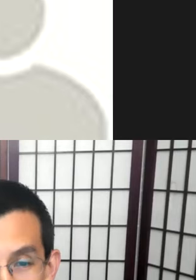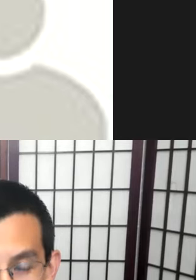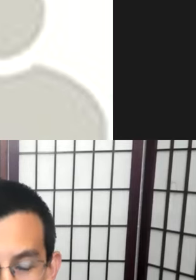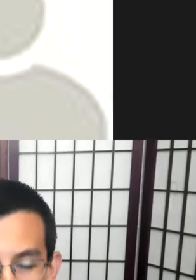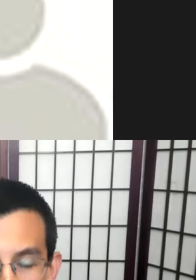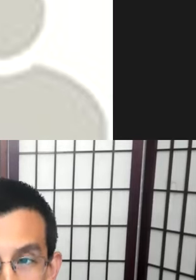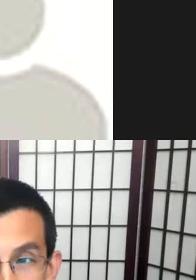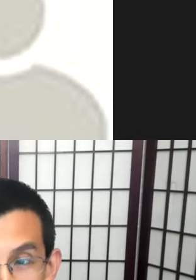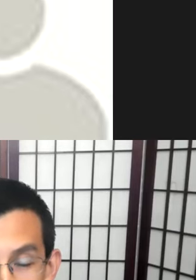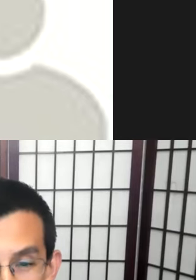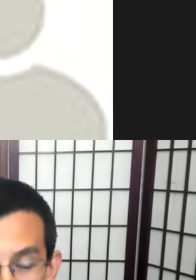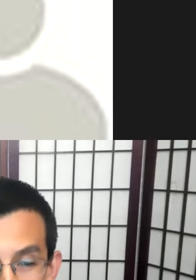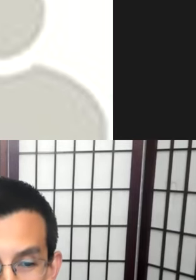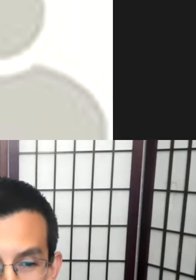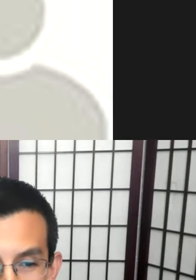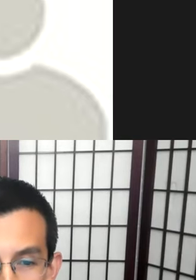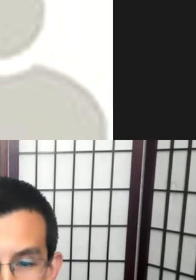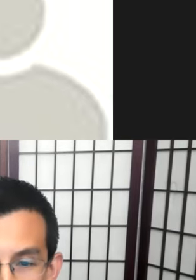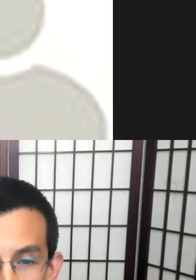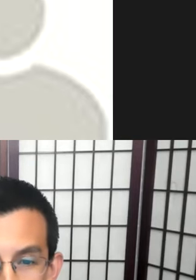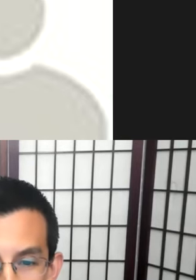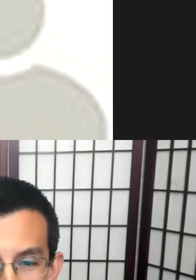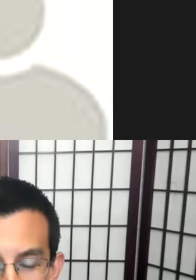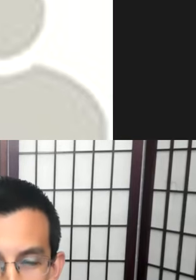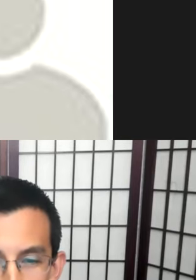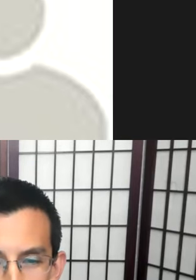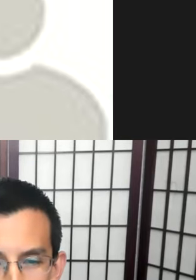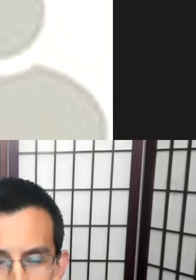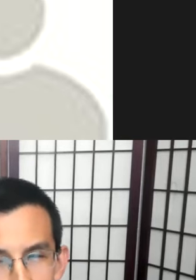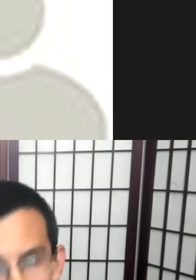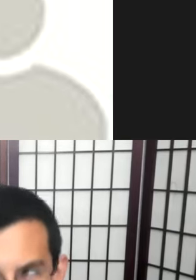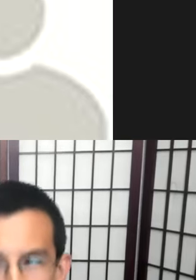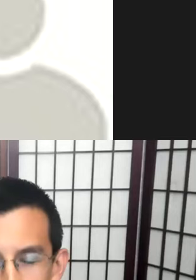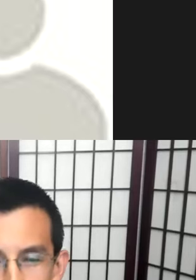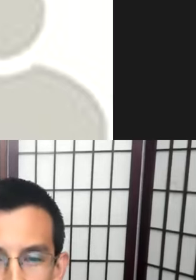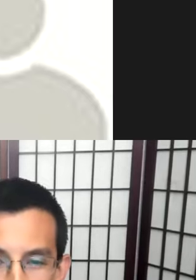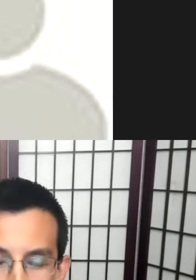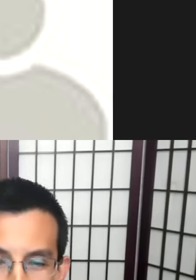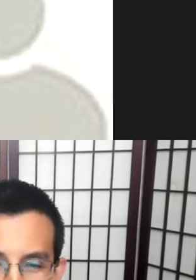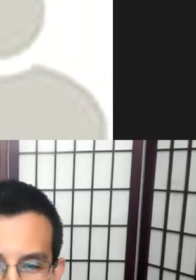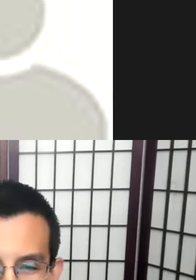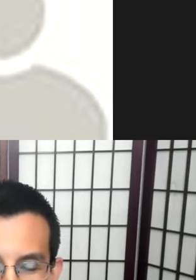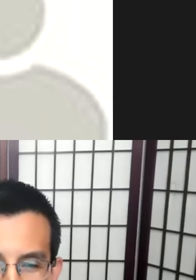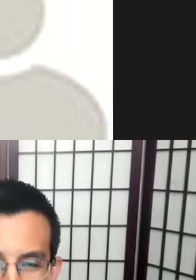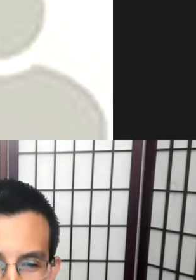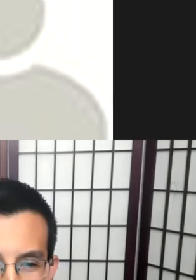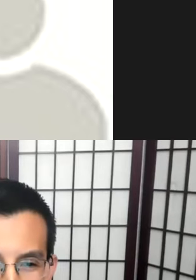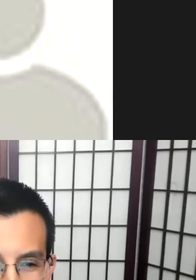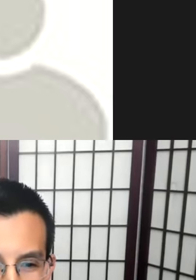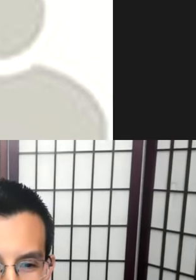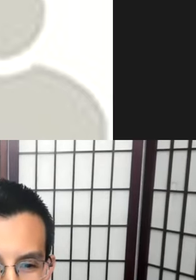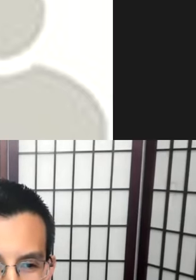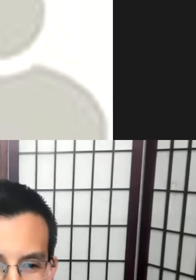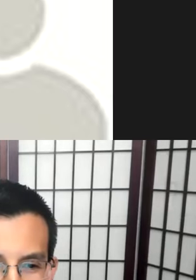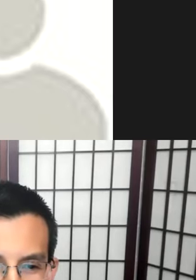among other things by address bringing in the relationality quotient, which incorporates indigenous ways of knowing